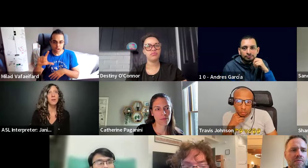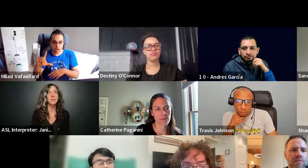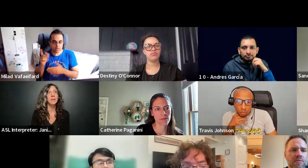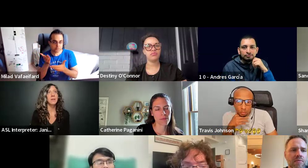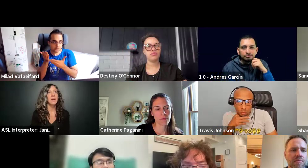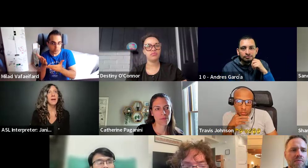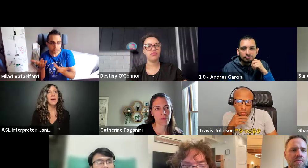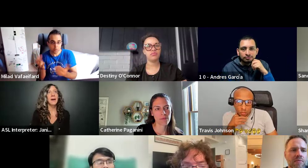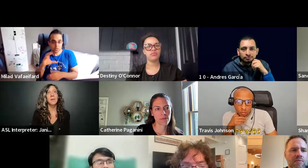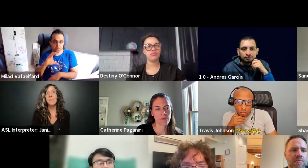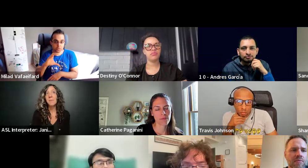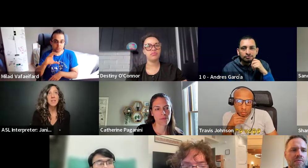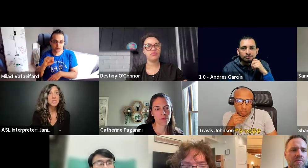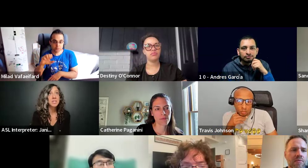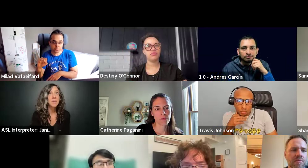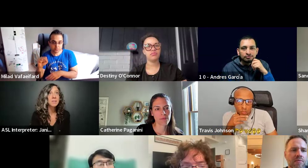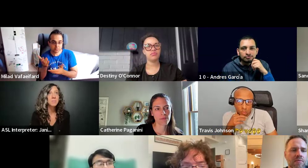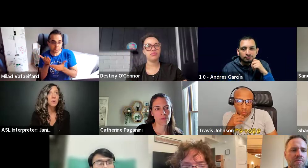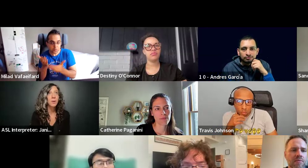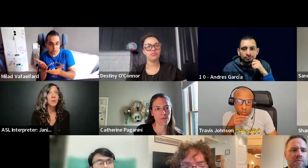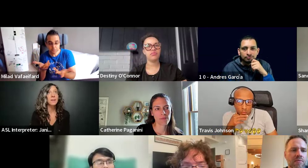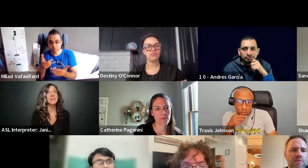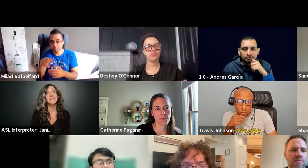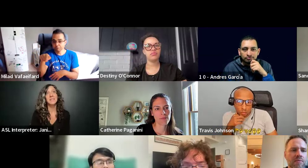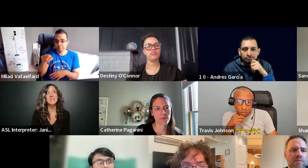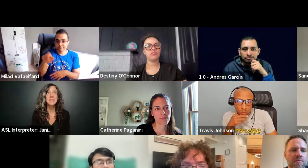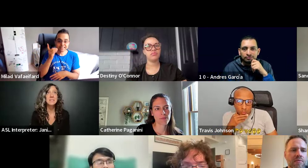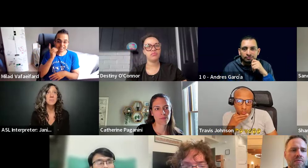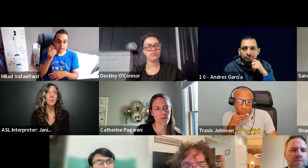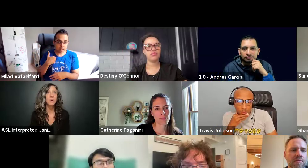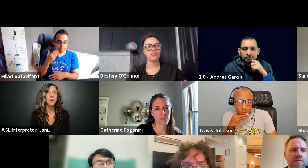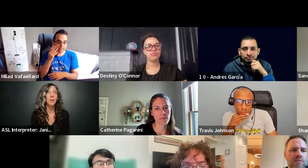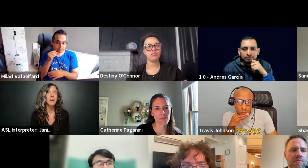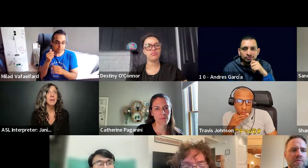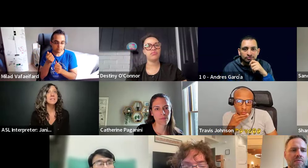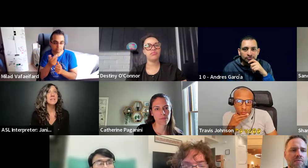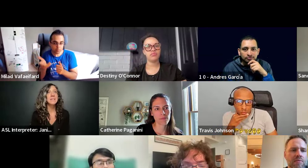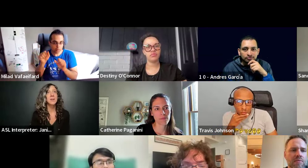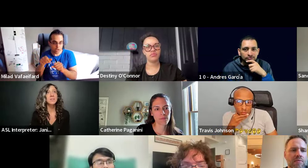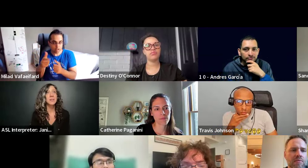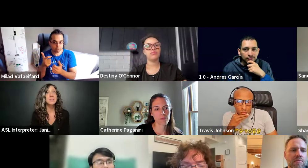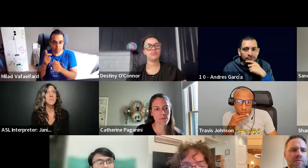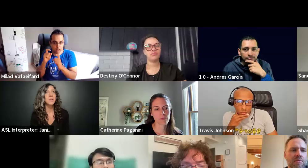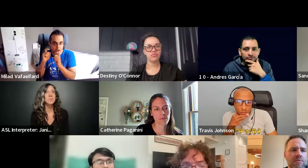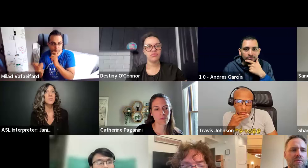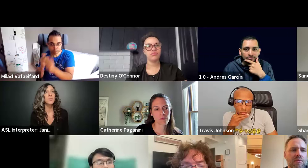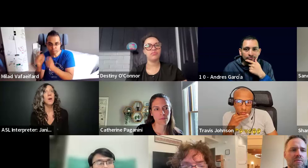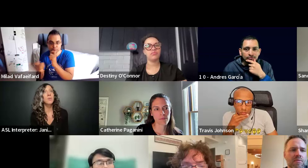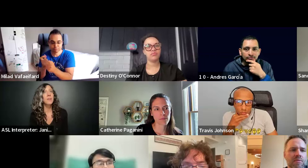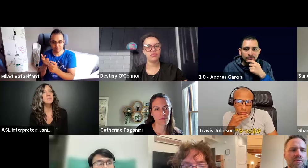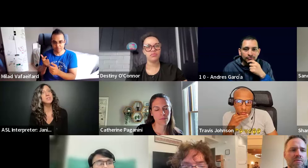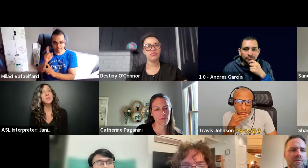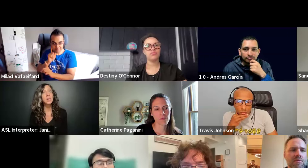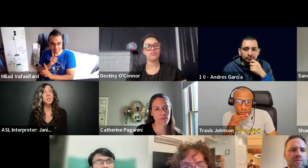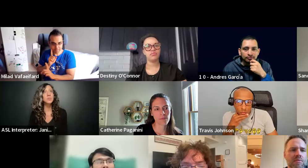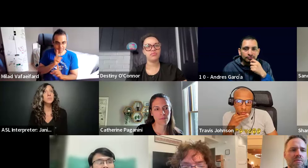of my support, um, maybe HTML support, CSS support. Destiny also has experience with a few